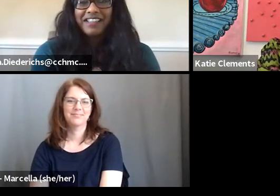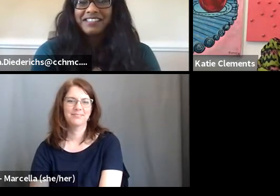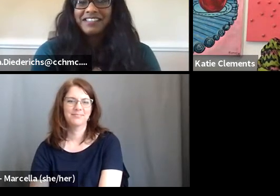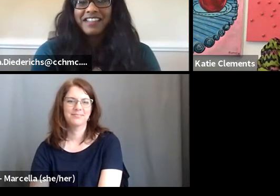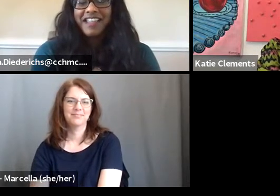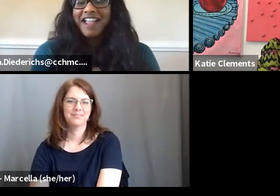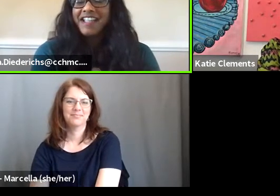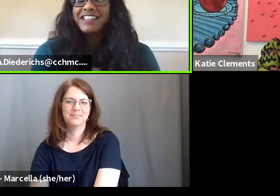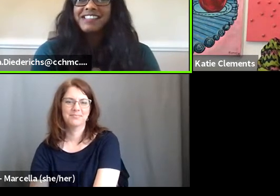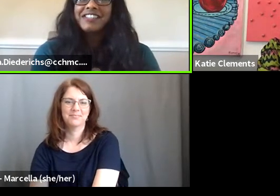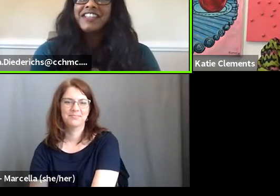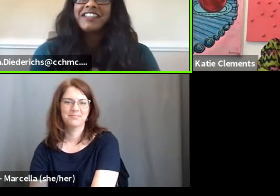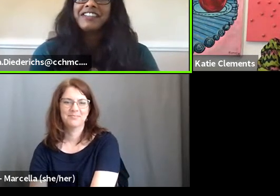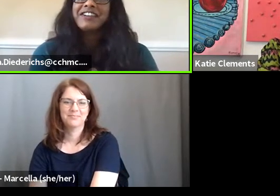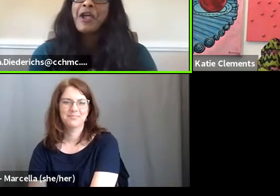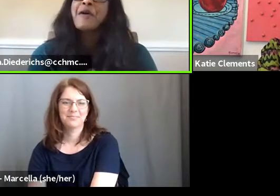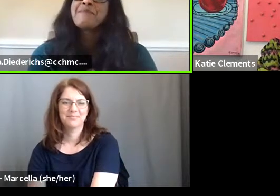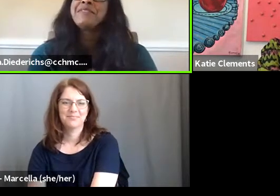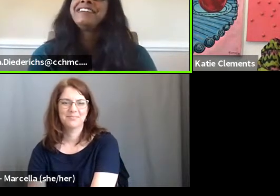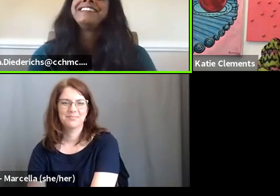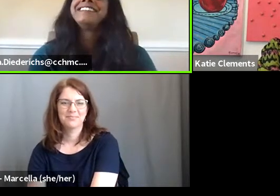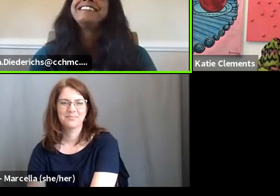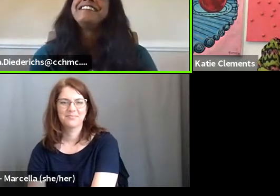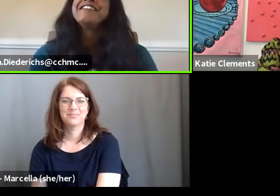Anna, what do you think? I guess I'll take it.